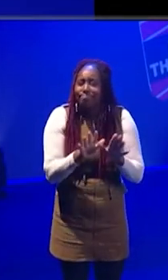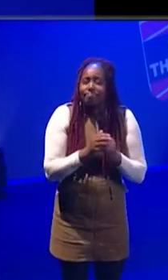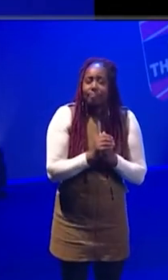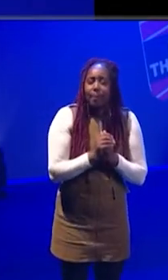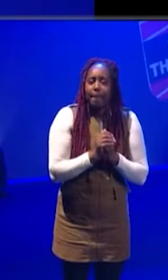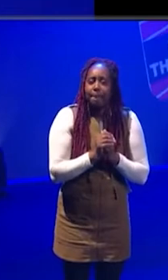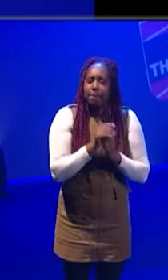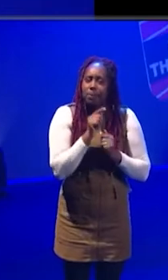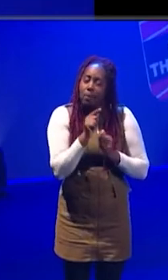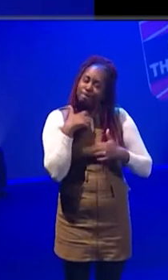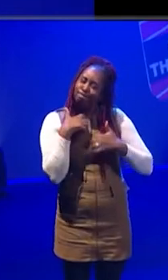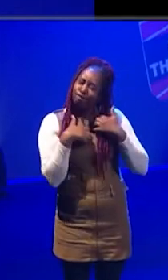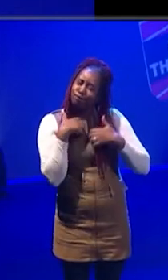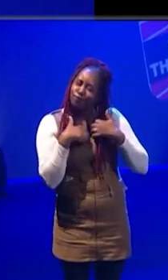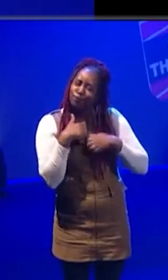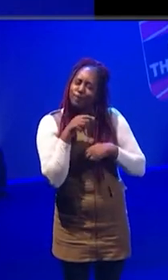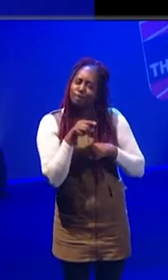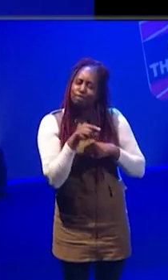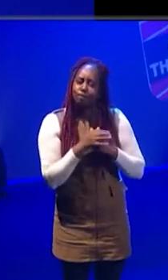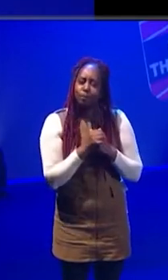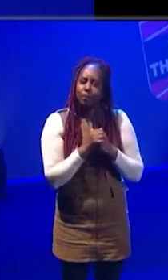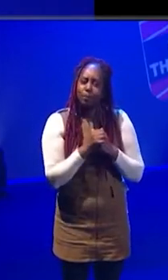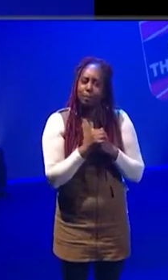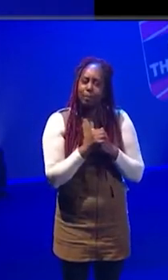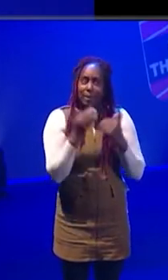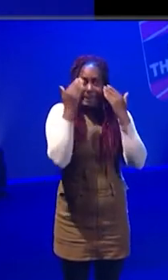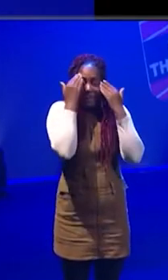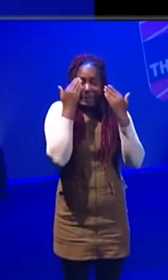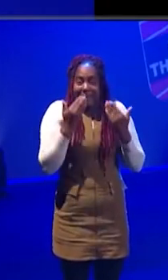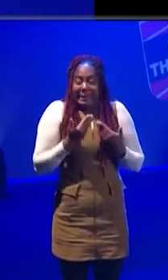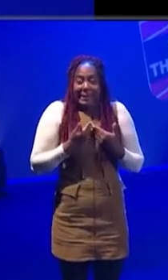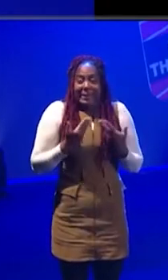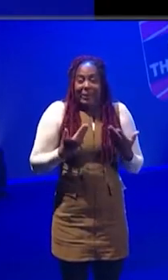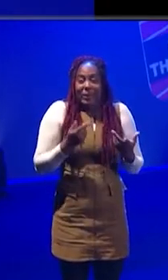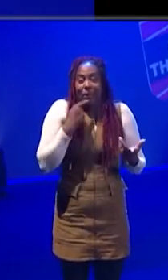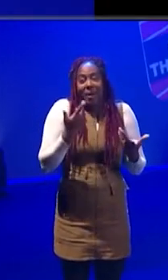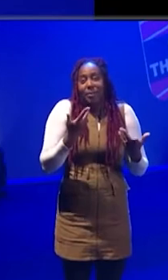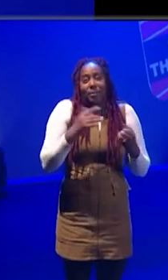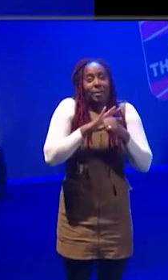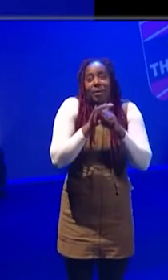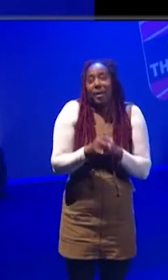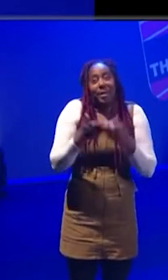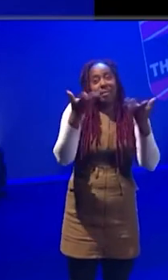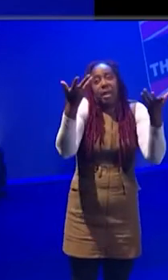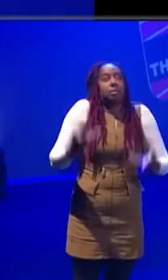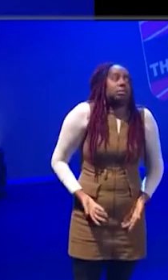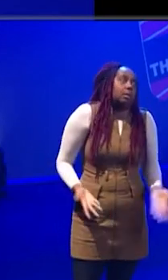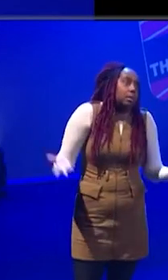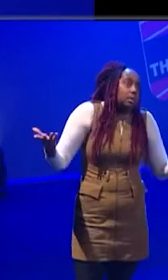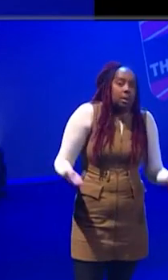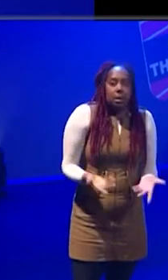So so that was kind of interesting. And I don't. Yeah, I don't know. Like, I mean, the pandemic sucked, didn't it? It was terrible.